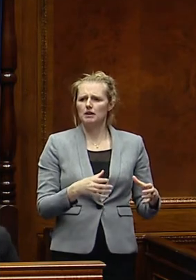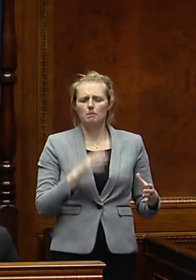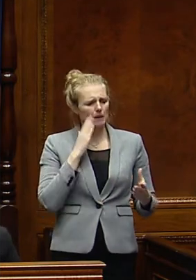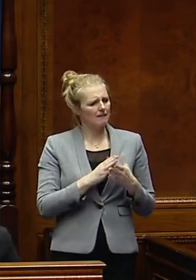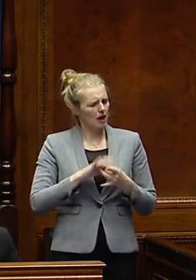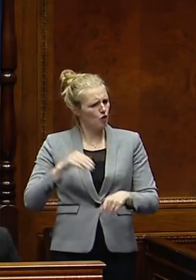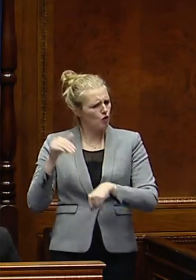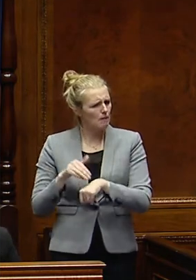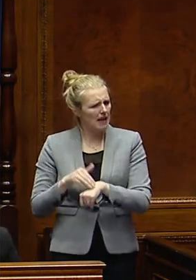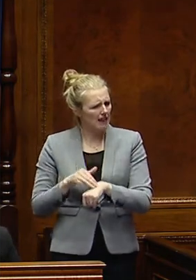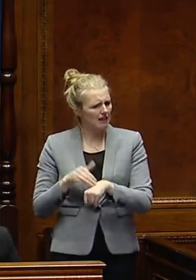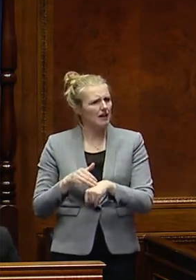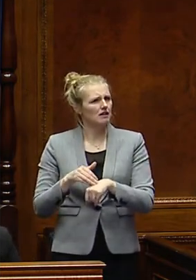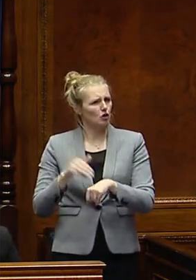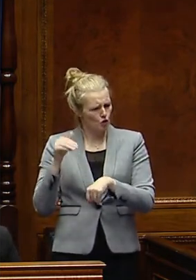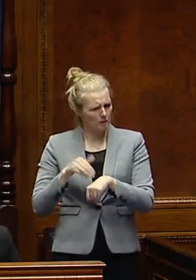criminality and transparency?